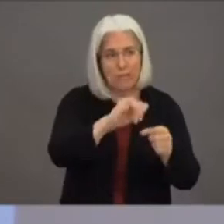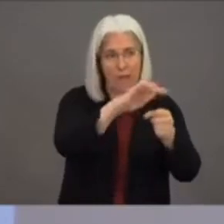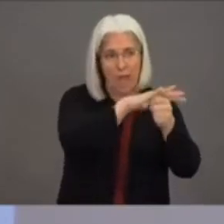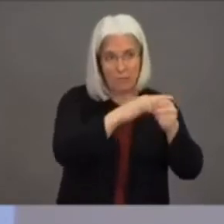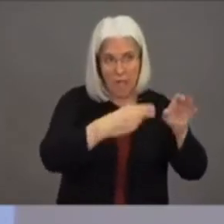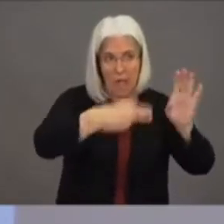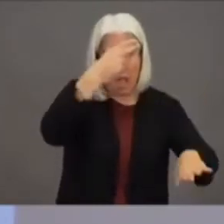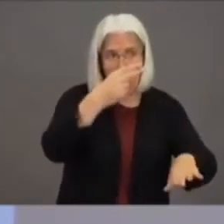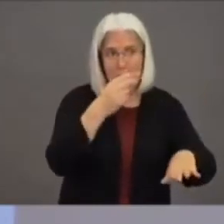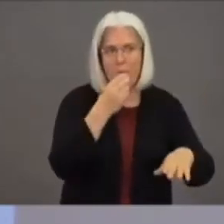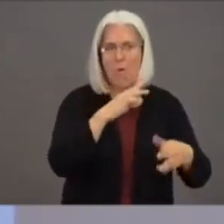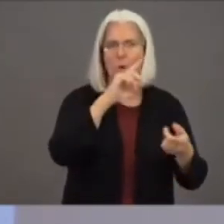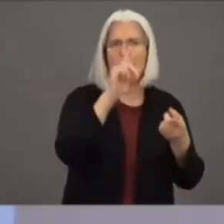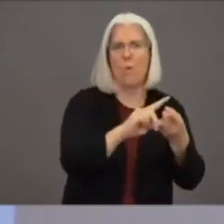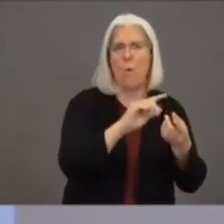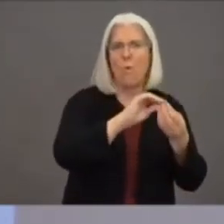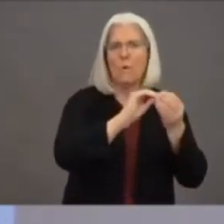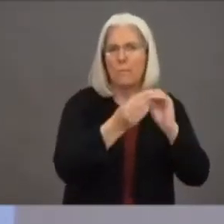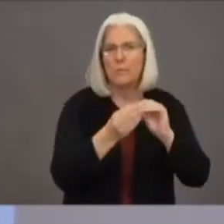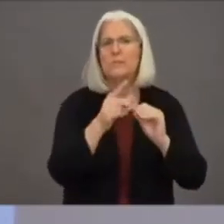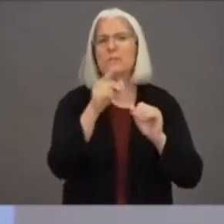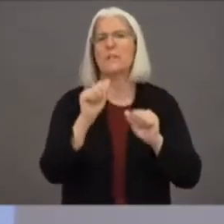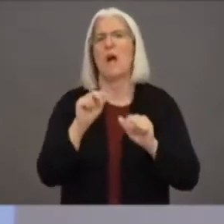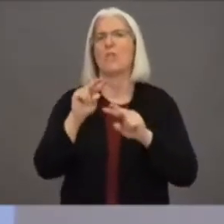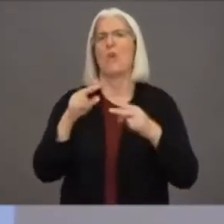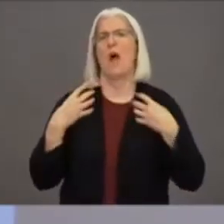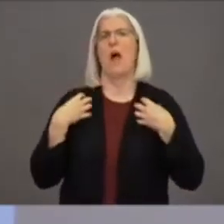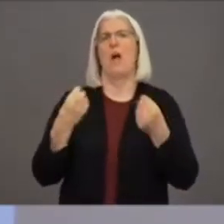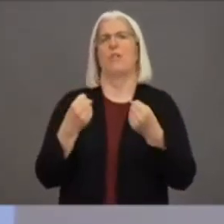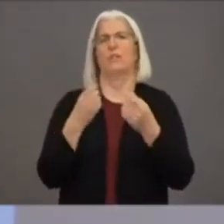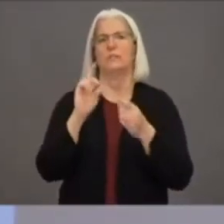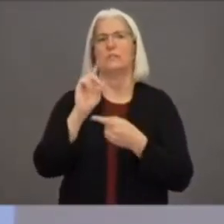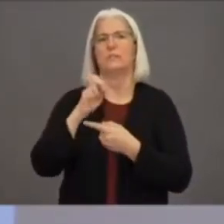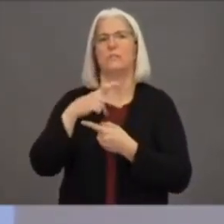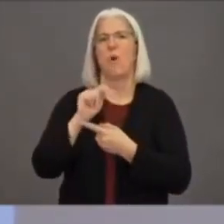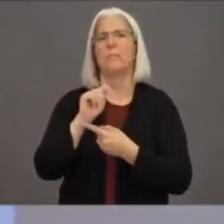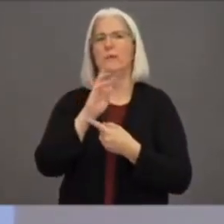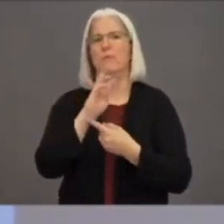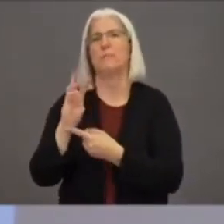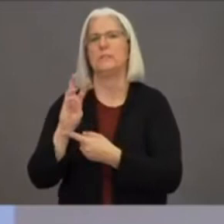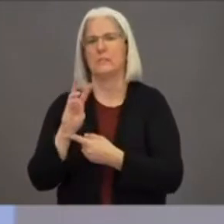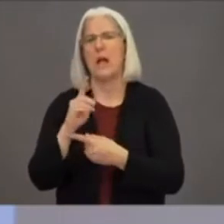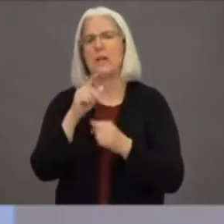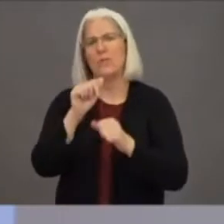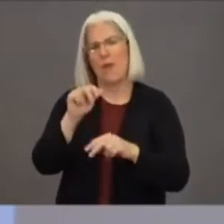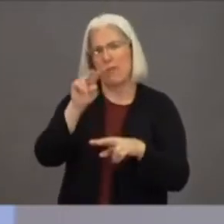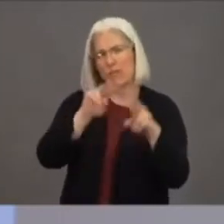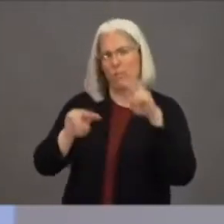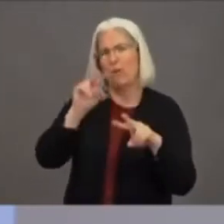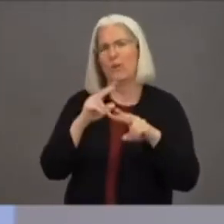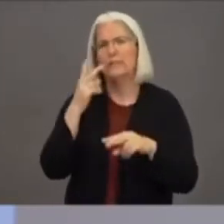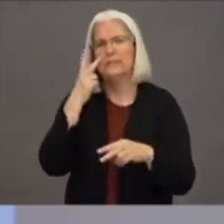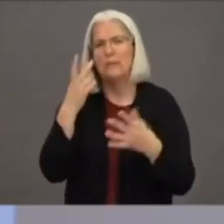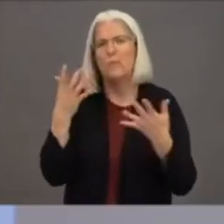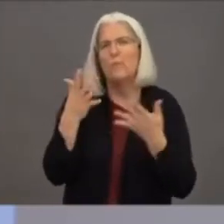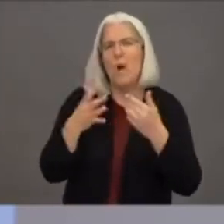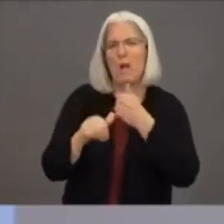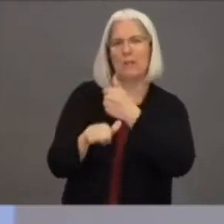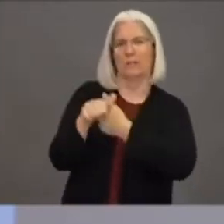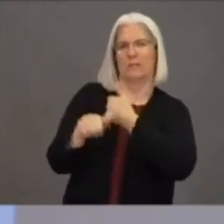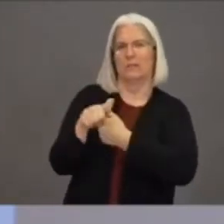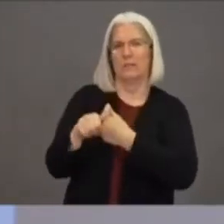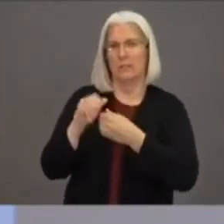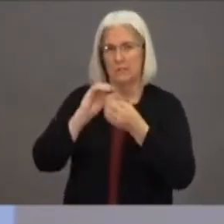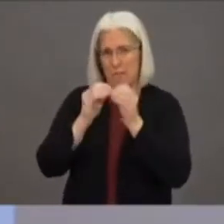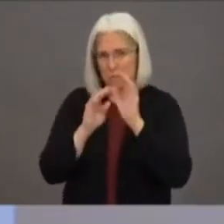to cancel their travel plans. In this case, make sure that you know how severe the situation is